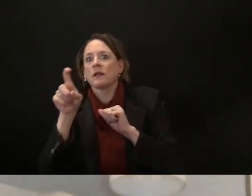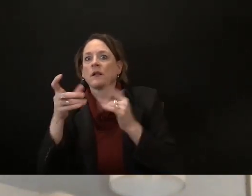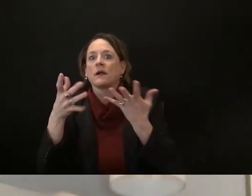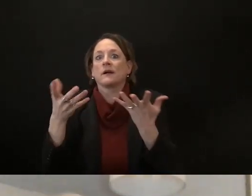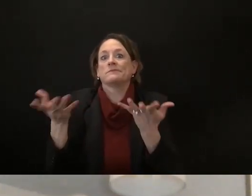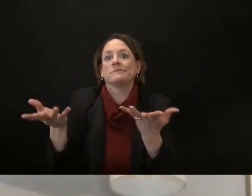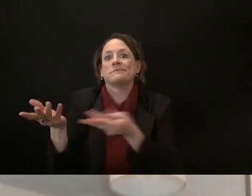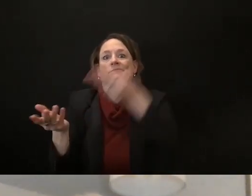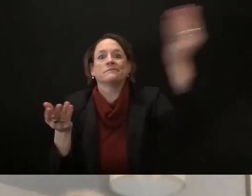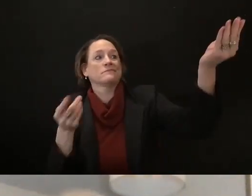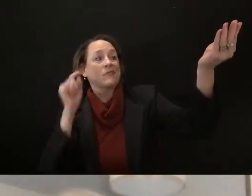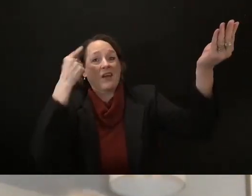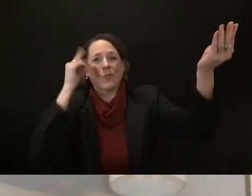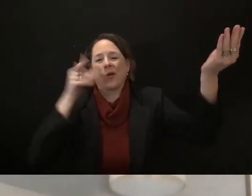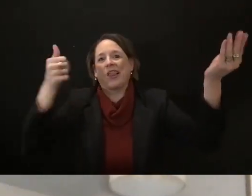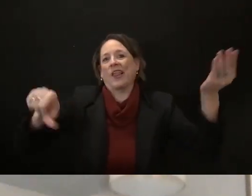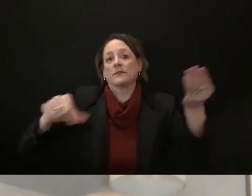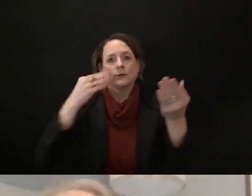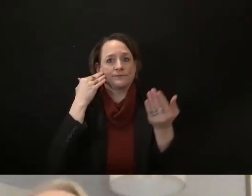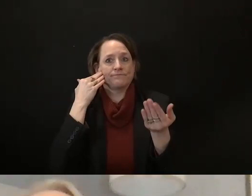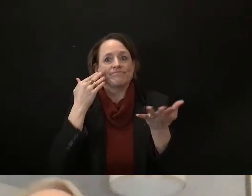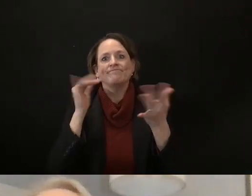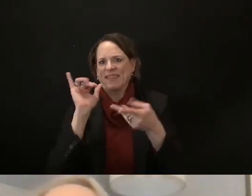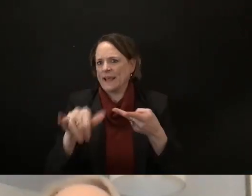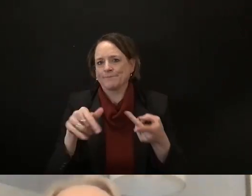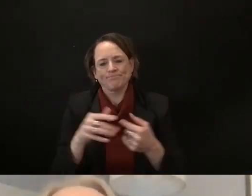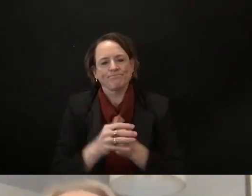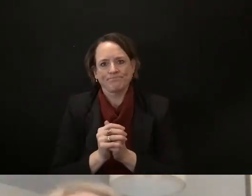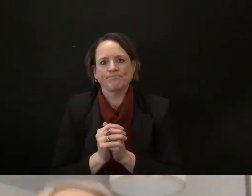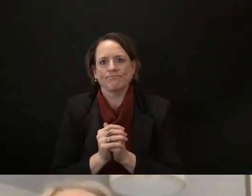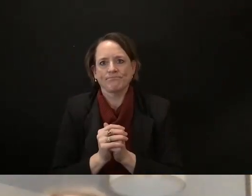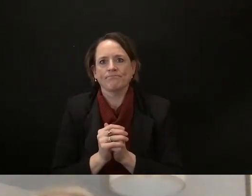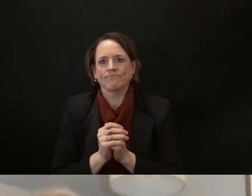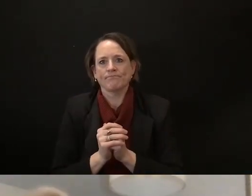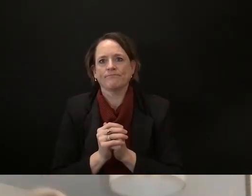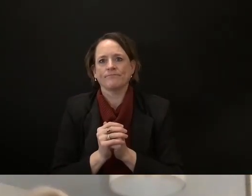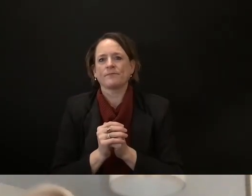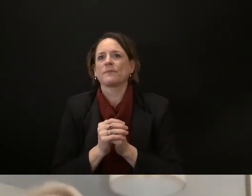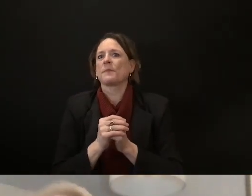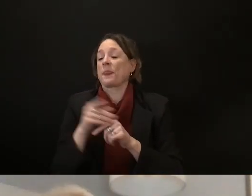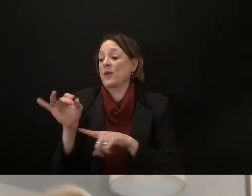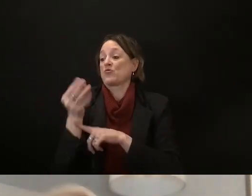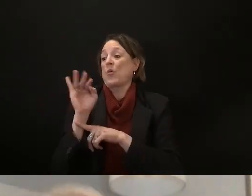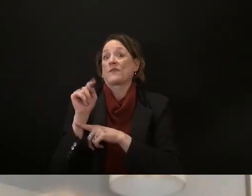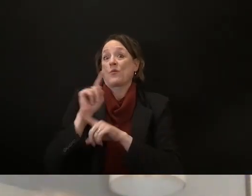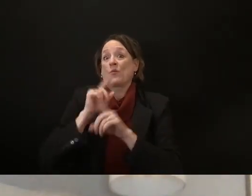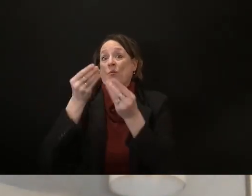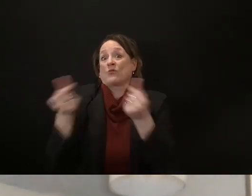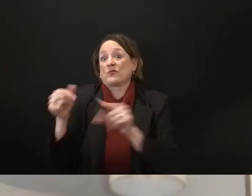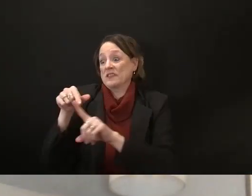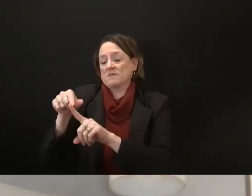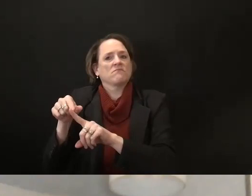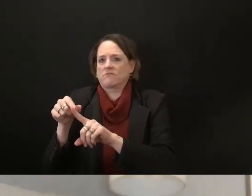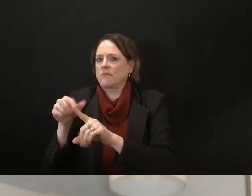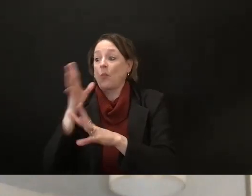joint resolution is not vetoed and so it basically and the emergency declaration that allows for the mask requirement in the state of